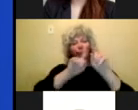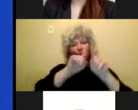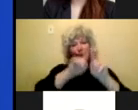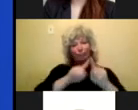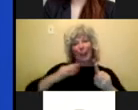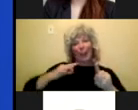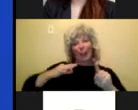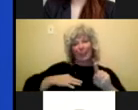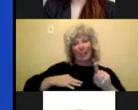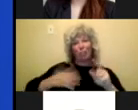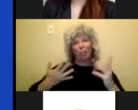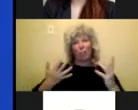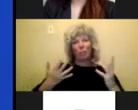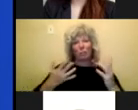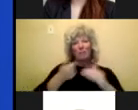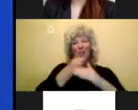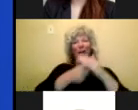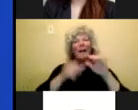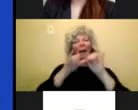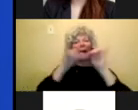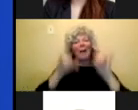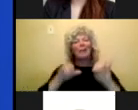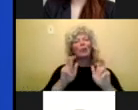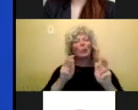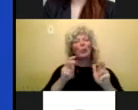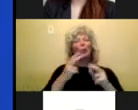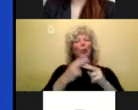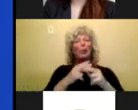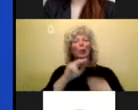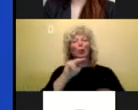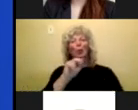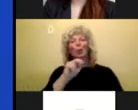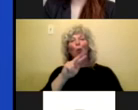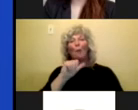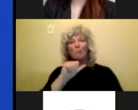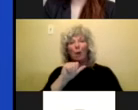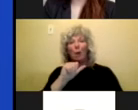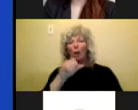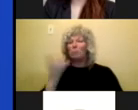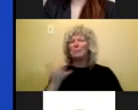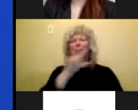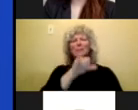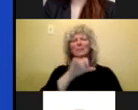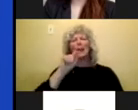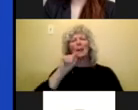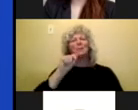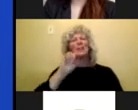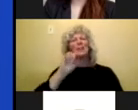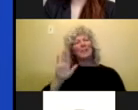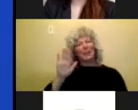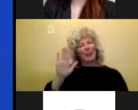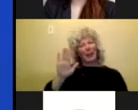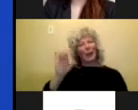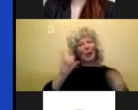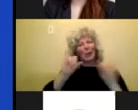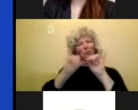NOVA, and it's very similar to the TAC's online system as well.